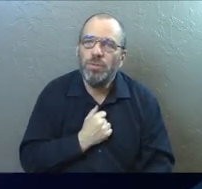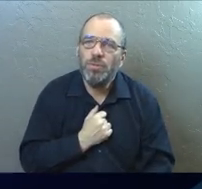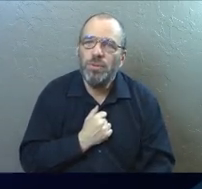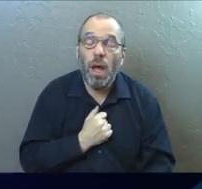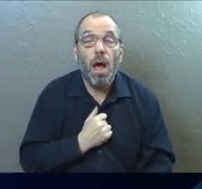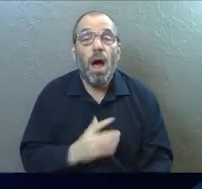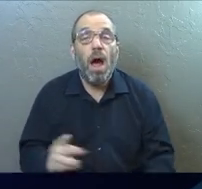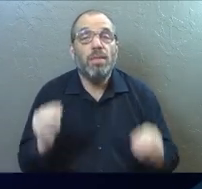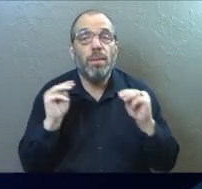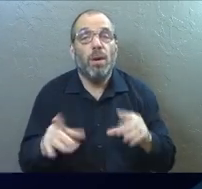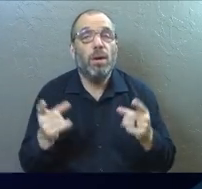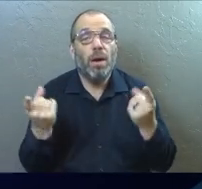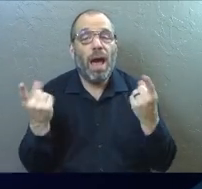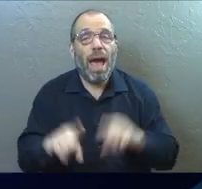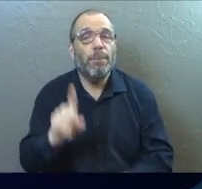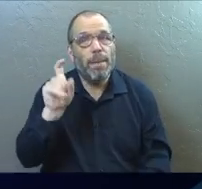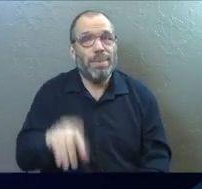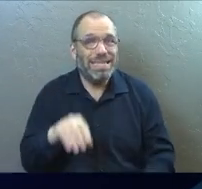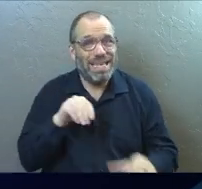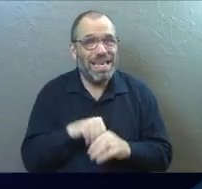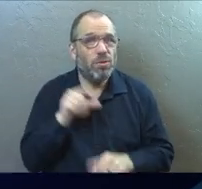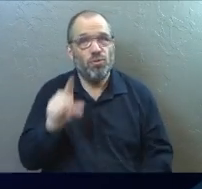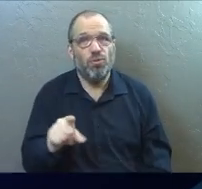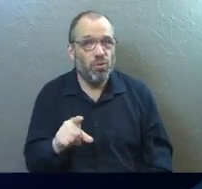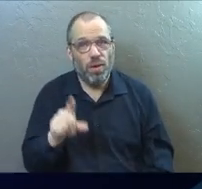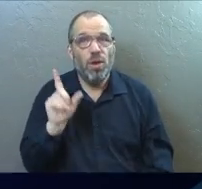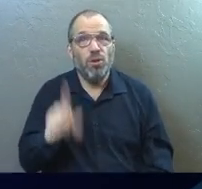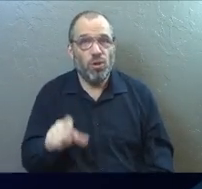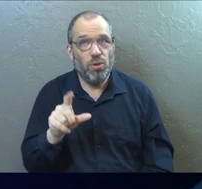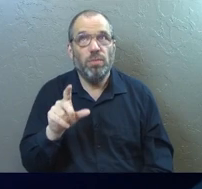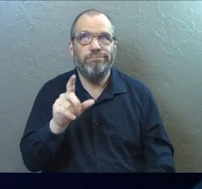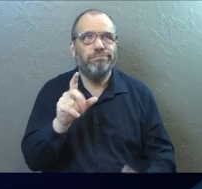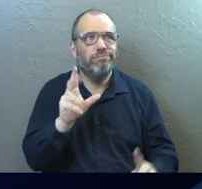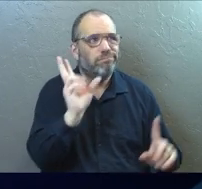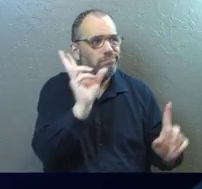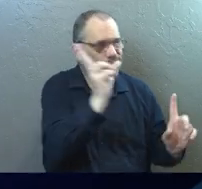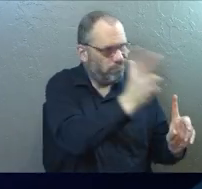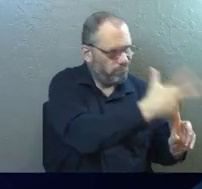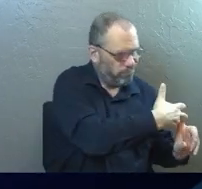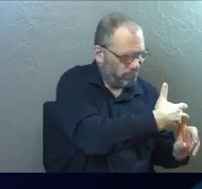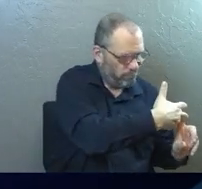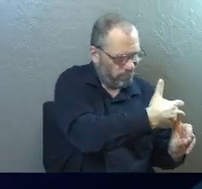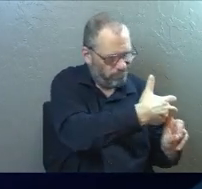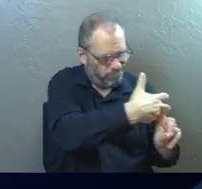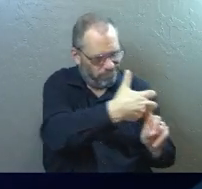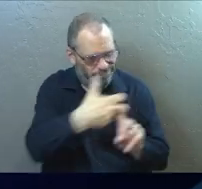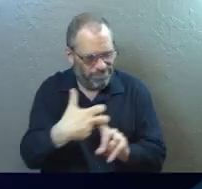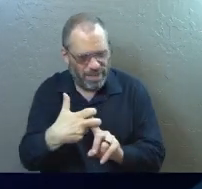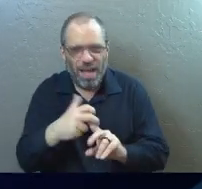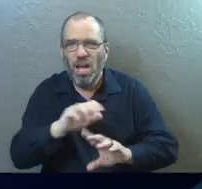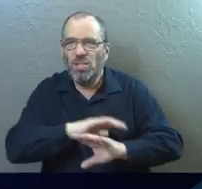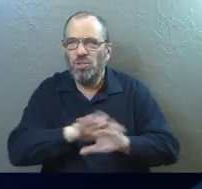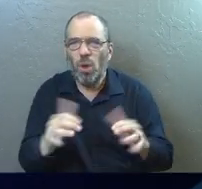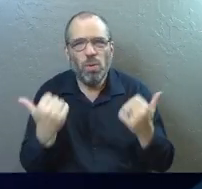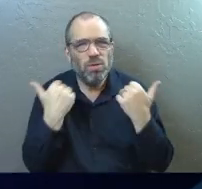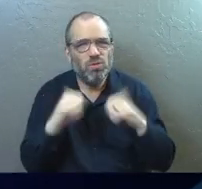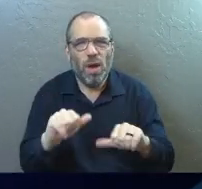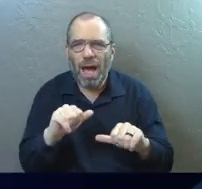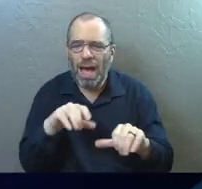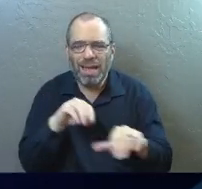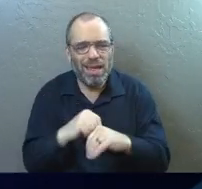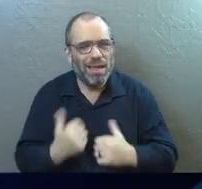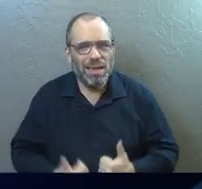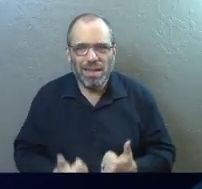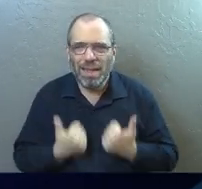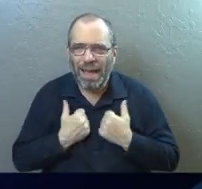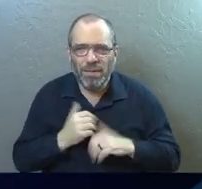The miracle has to happen in you. You got to get dragged to God. Don't try your way into life, please.